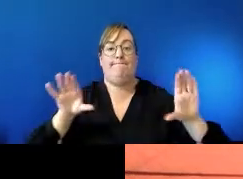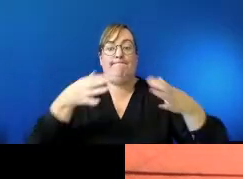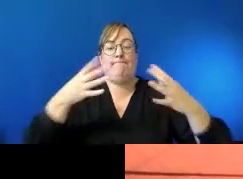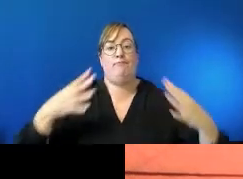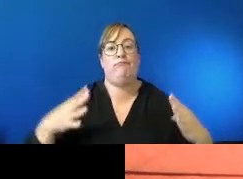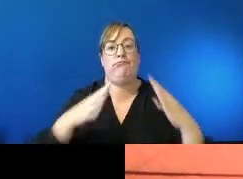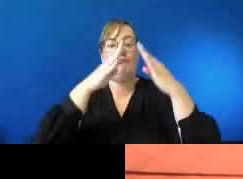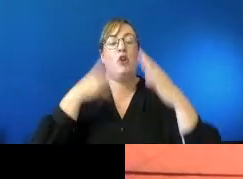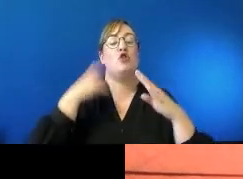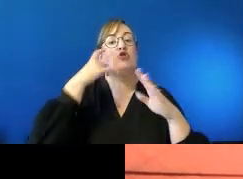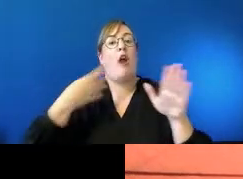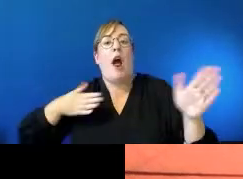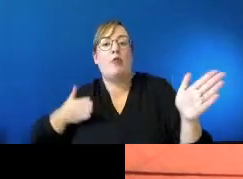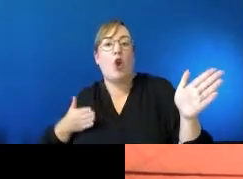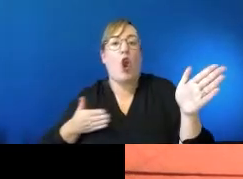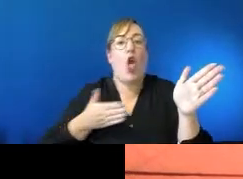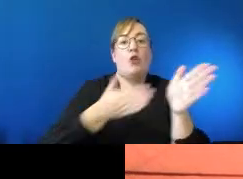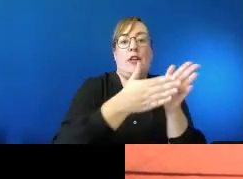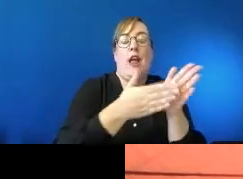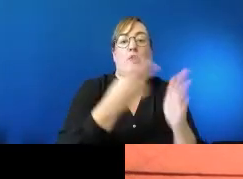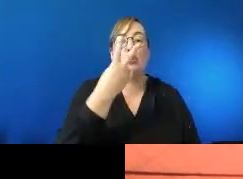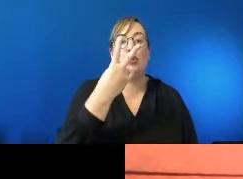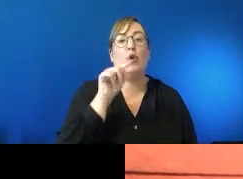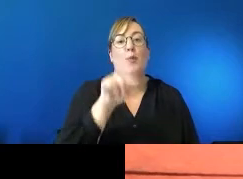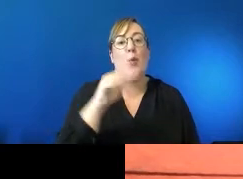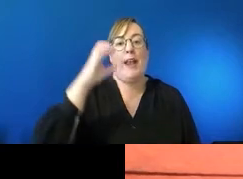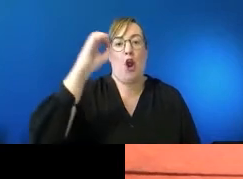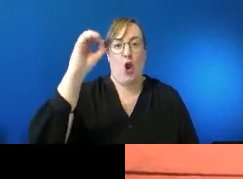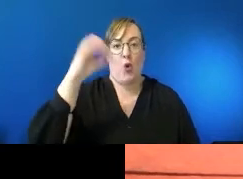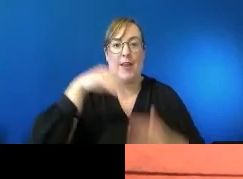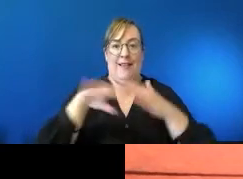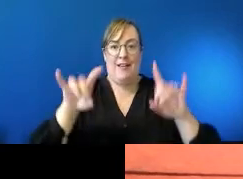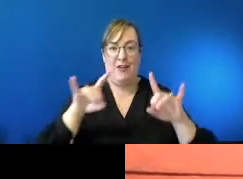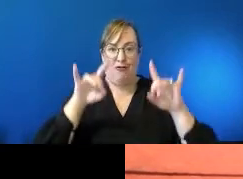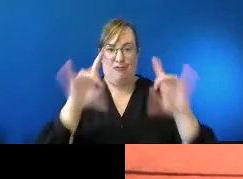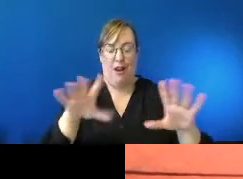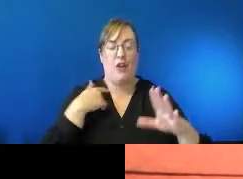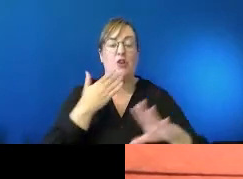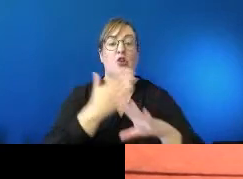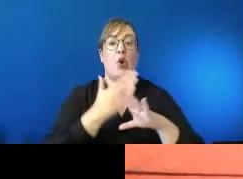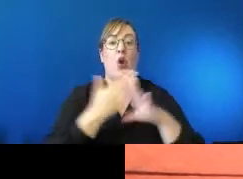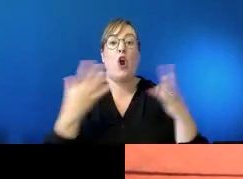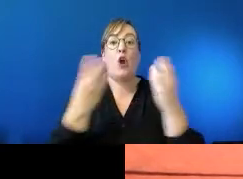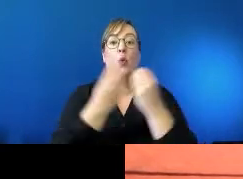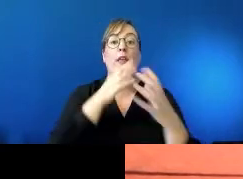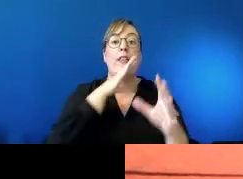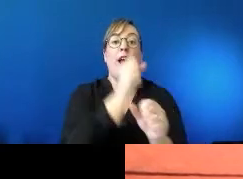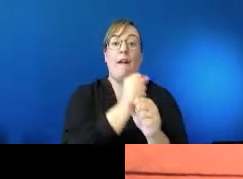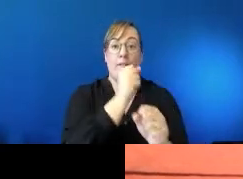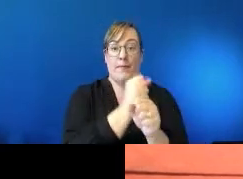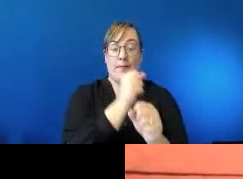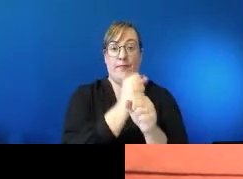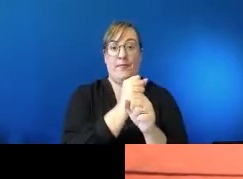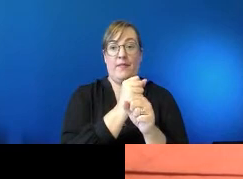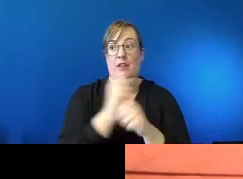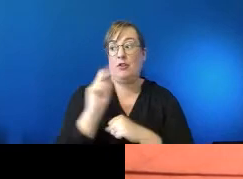the Gap version 2.0 here in Australia, working alongside government as co